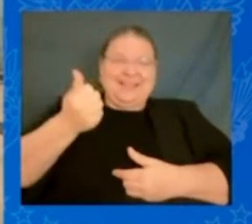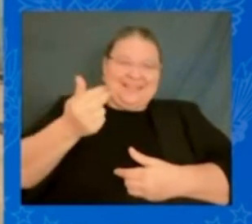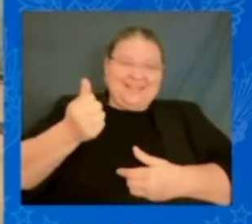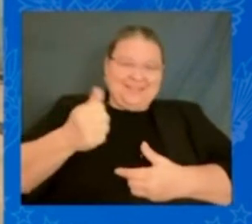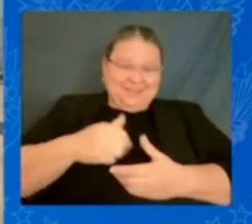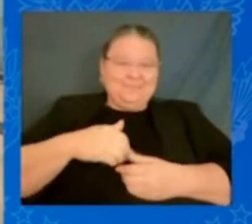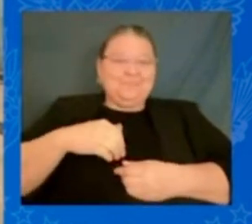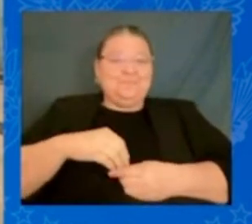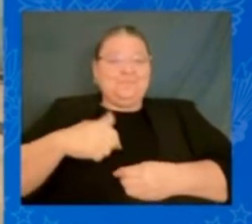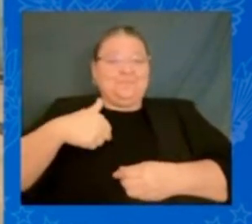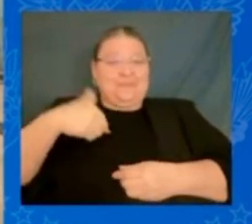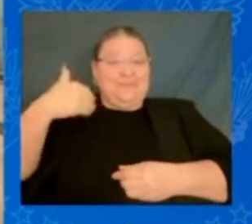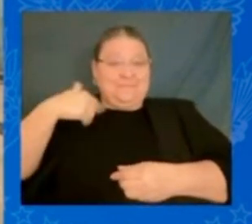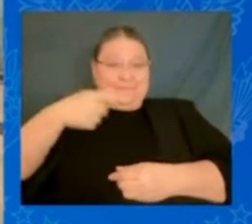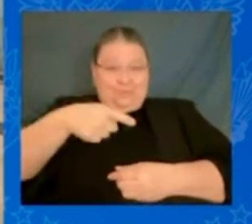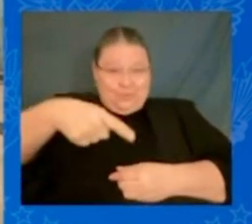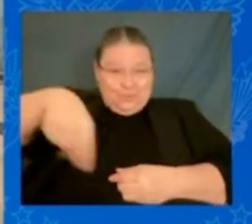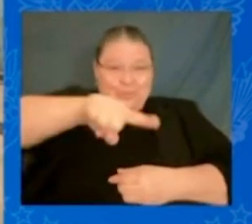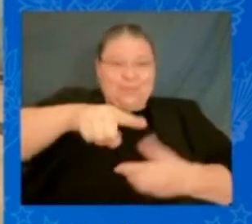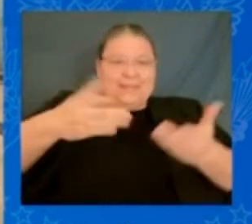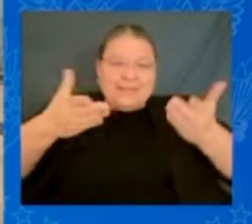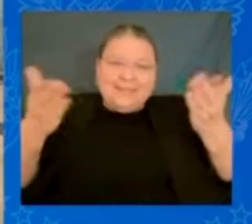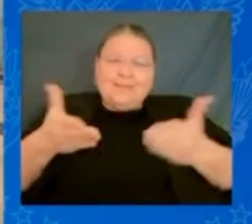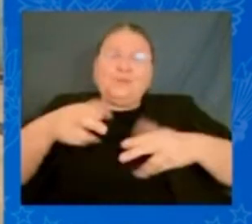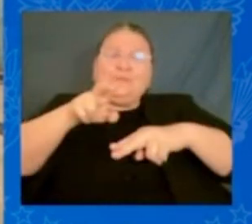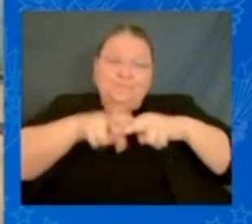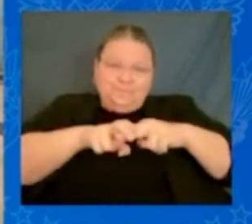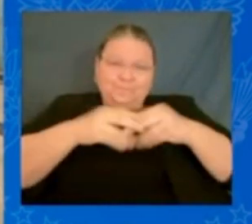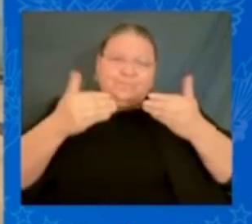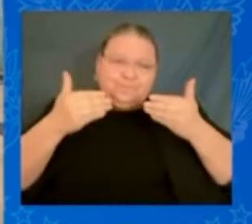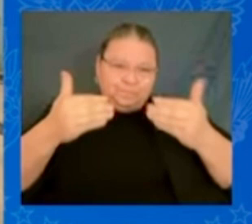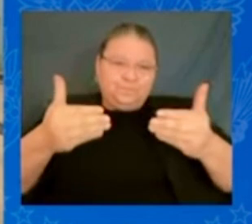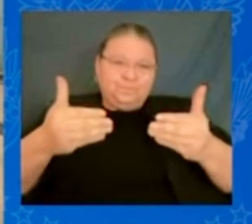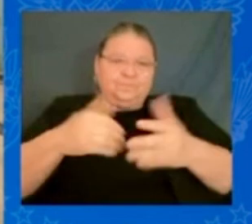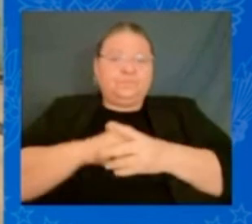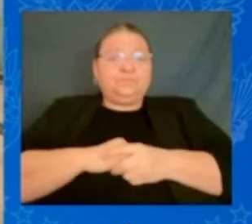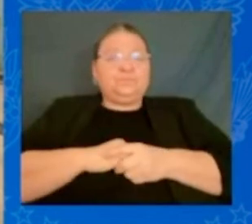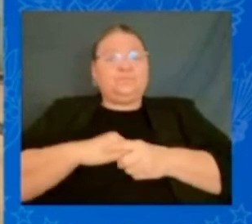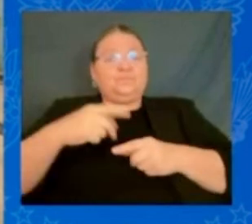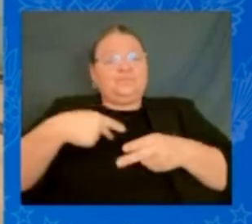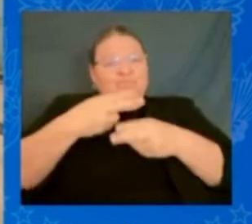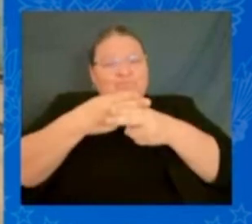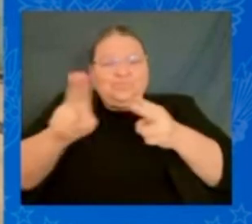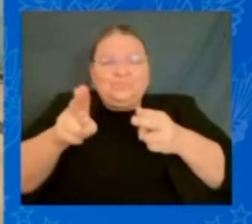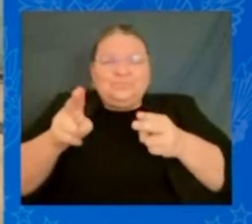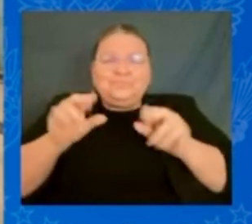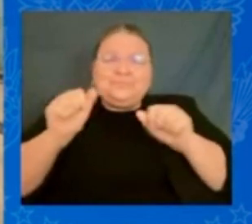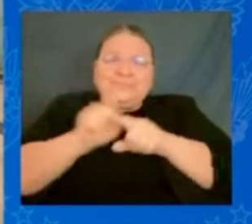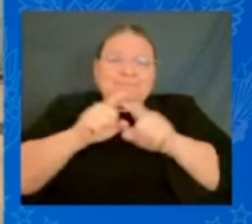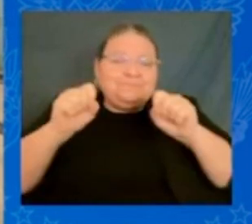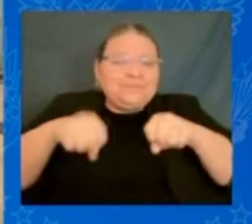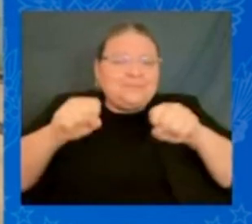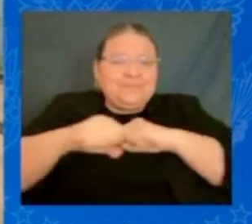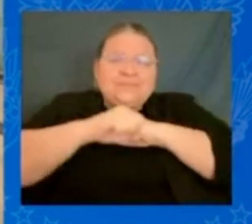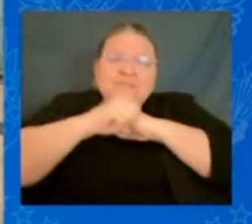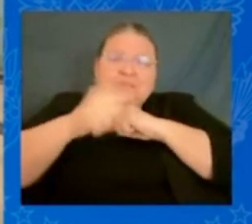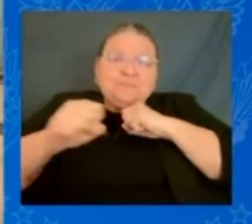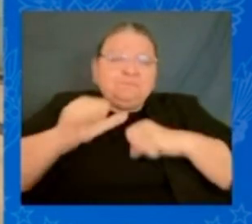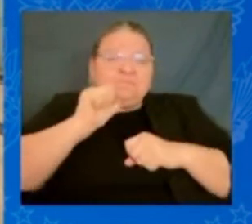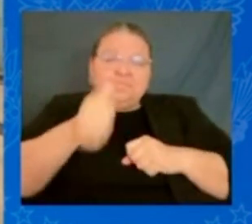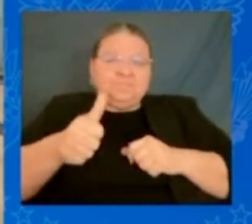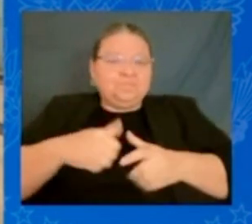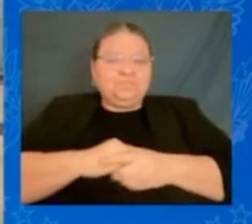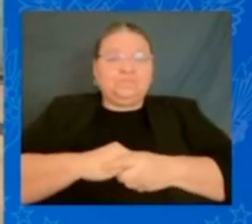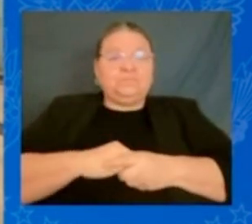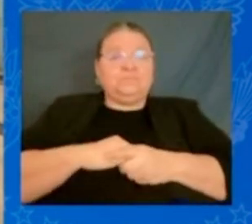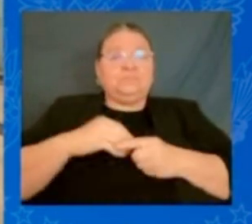there's a lot to say. I'm going to try not to say very much in terms of length of time. But I want to say a few things. It was mentioned